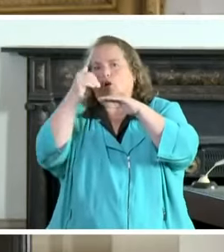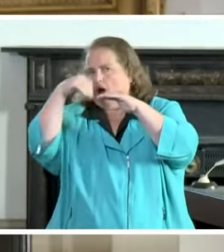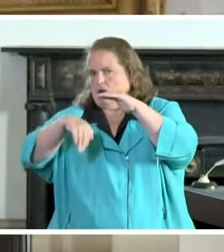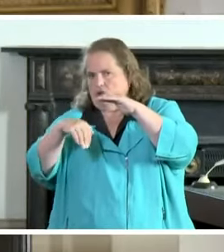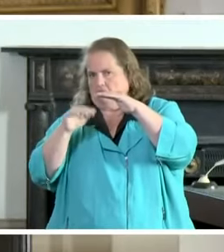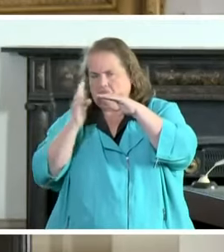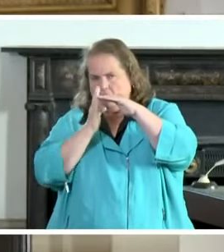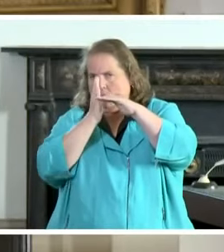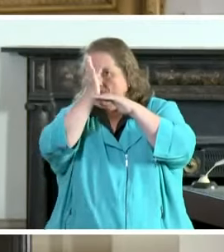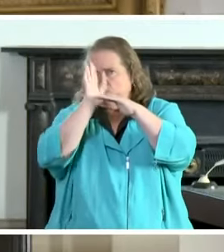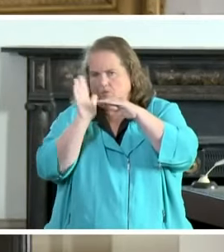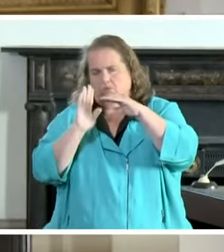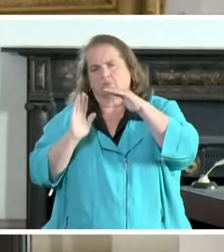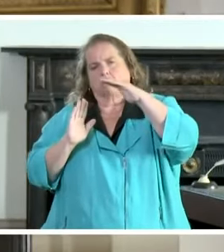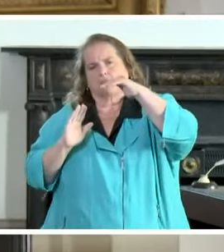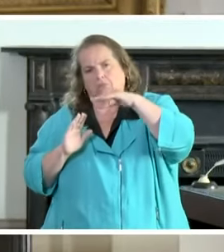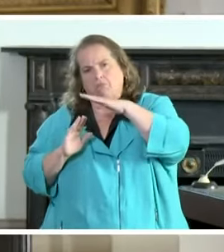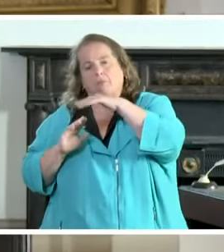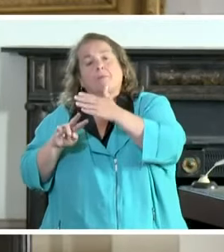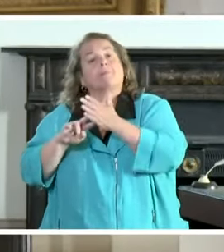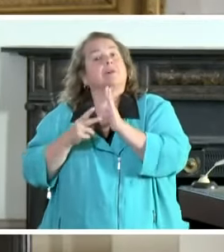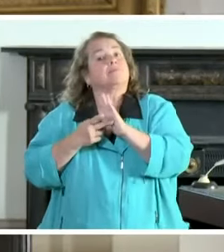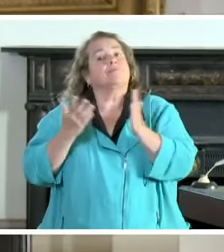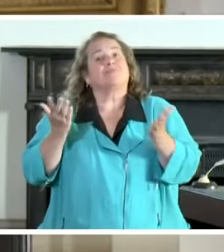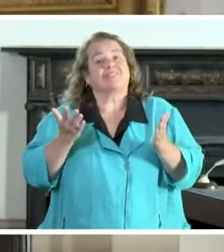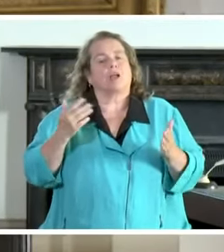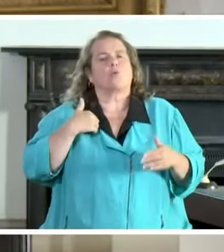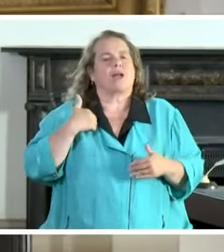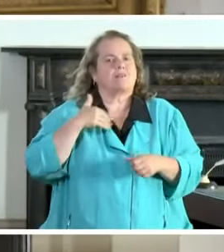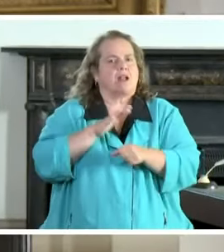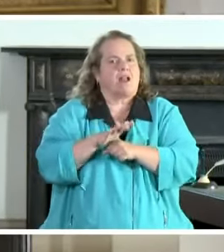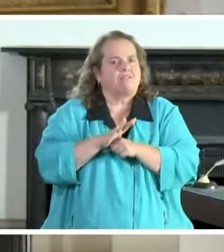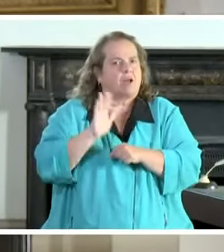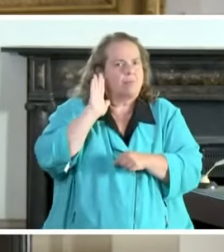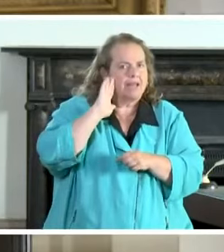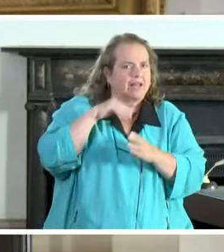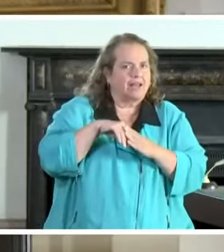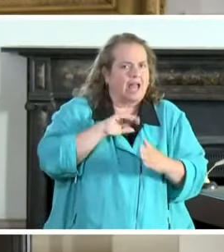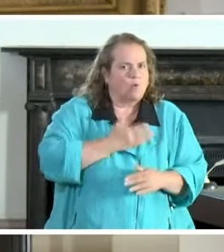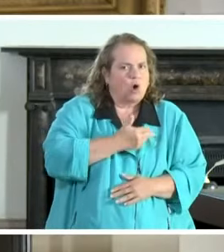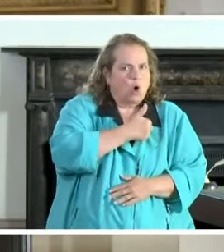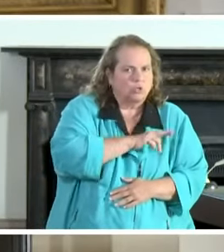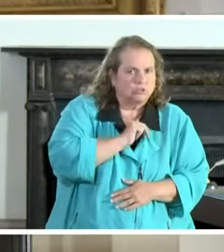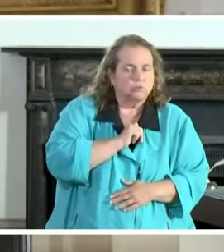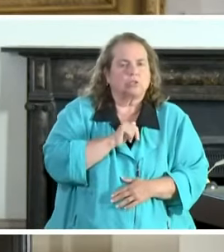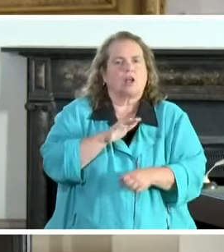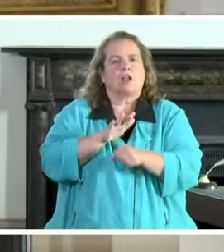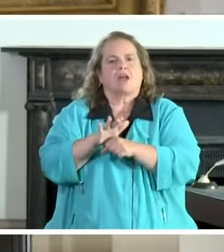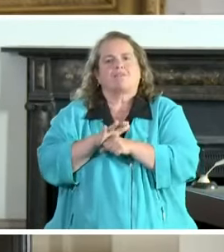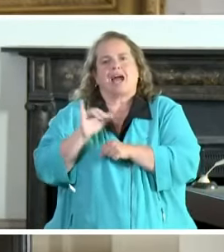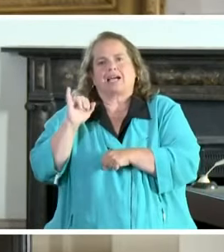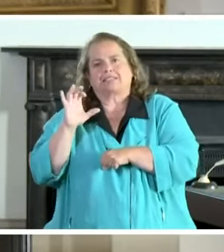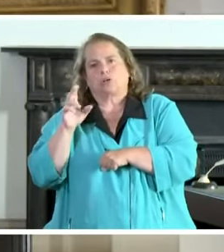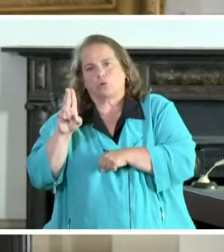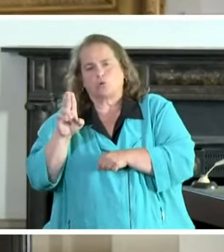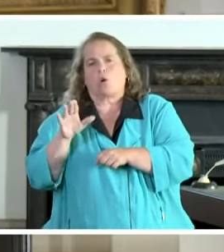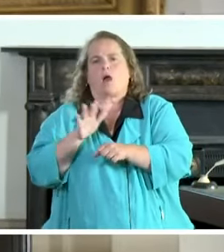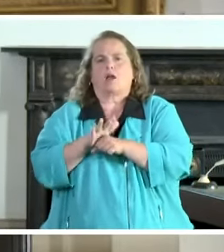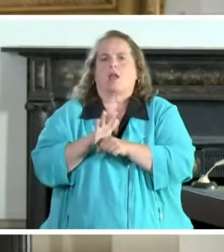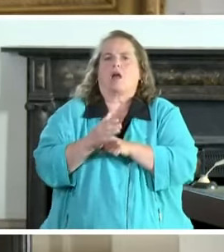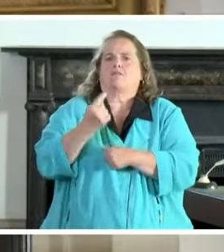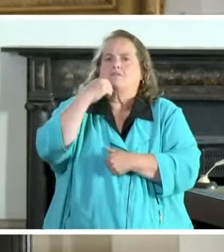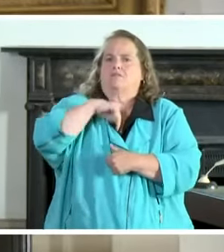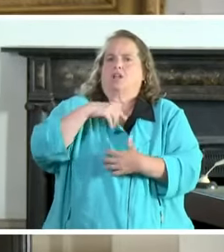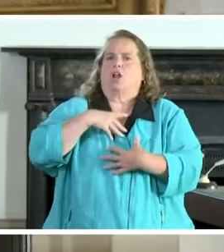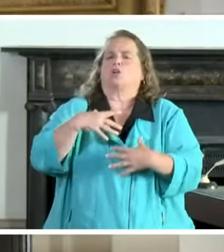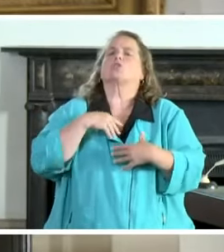we have enough bed capacity in our hospitals enough icu capacity and enough ventilators then we can continue to manage this